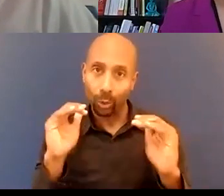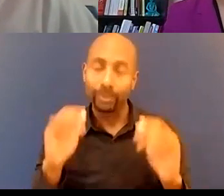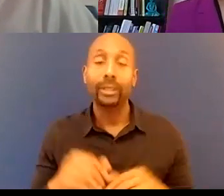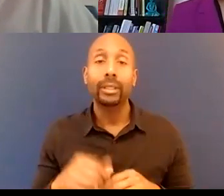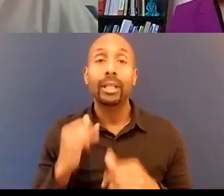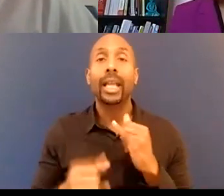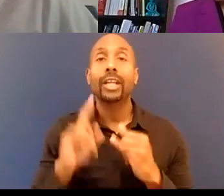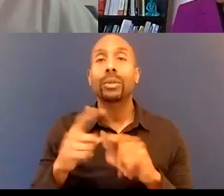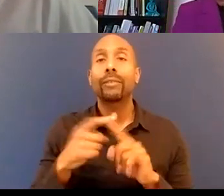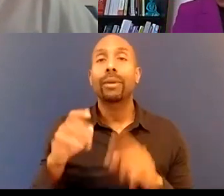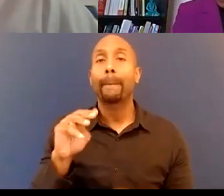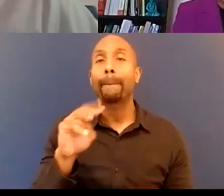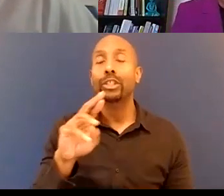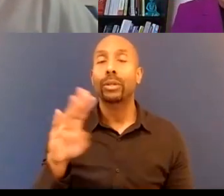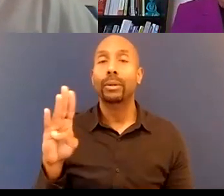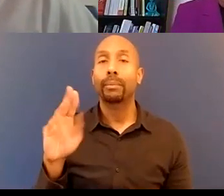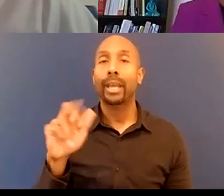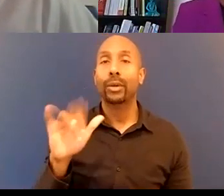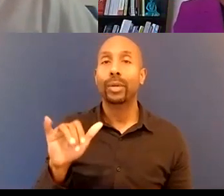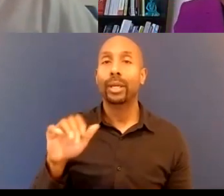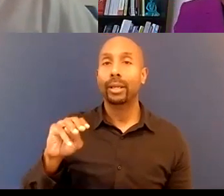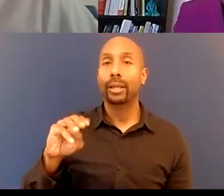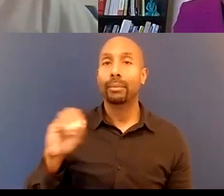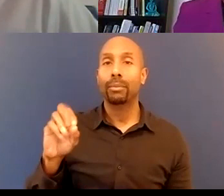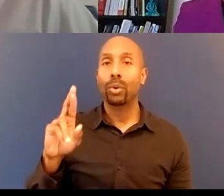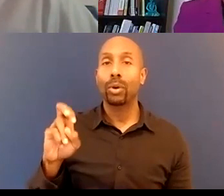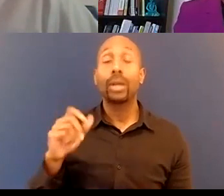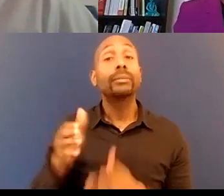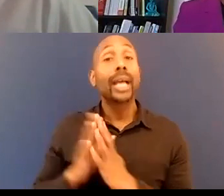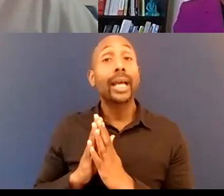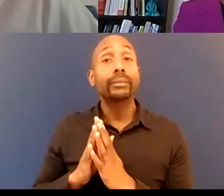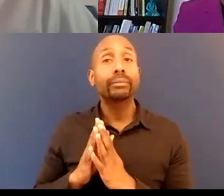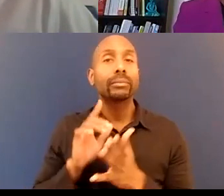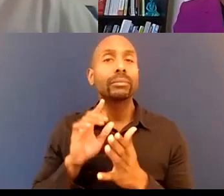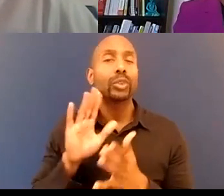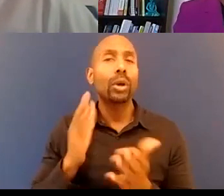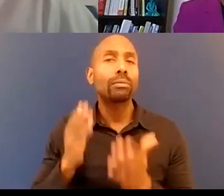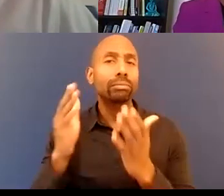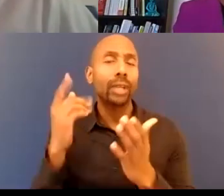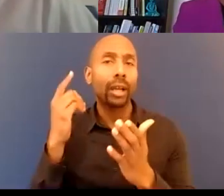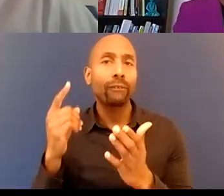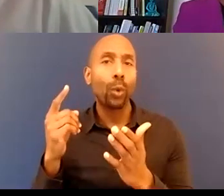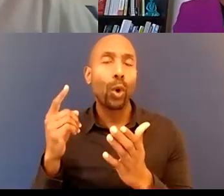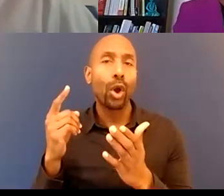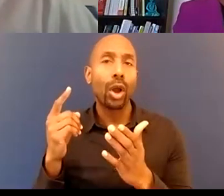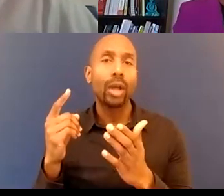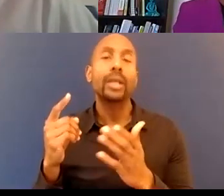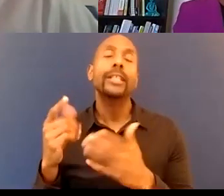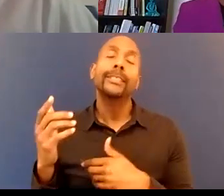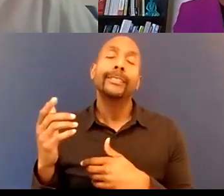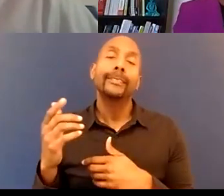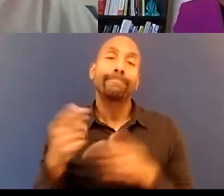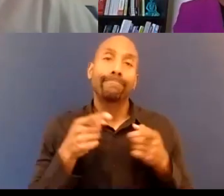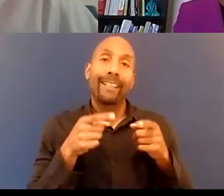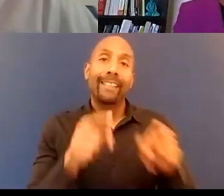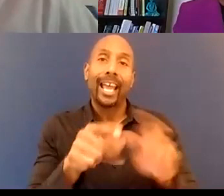barry moore and he asks what do you recommend as a way to bring policy in line with training to